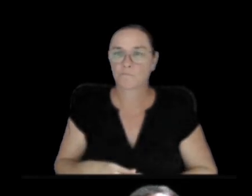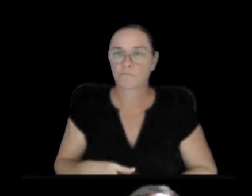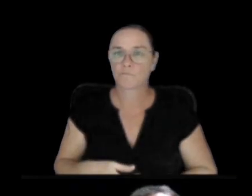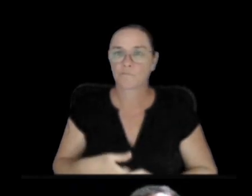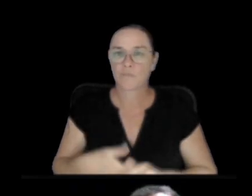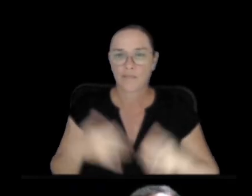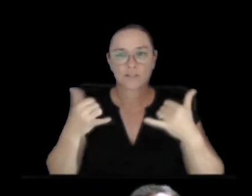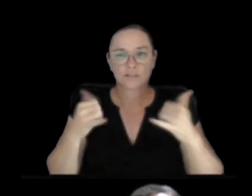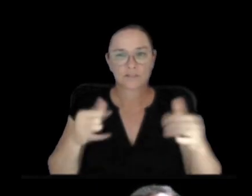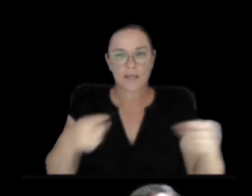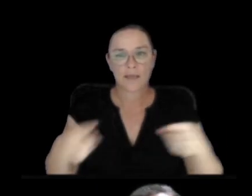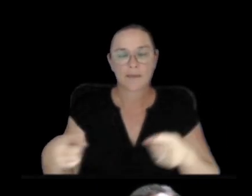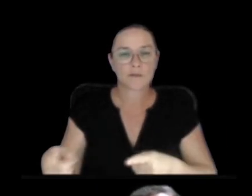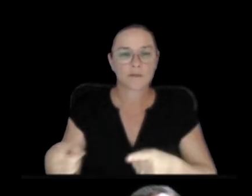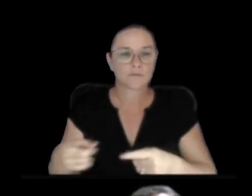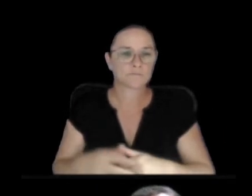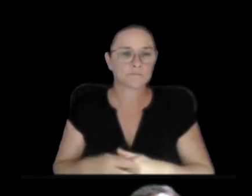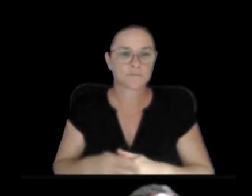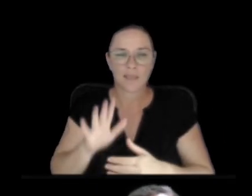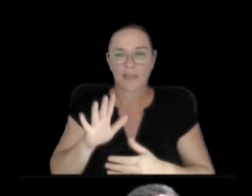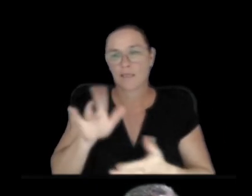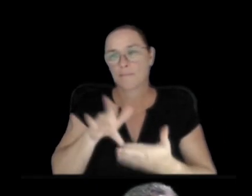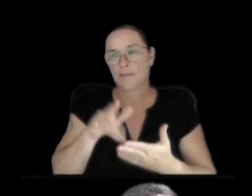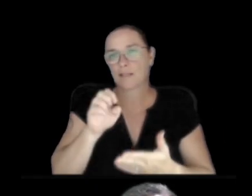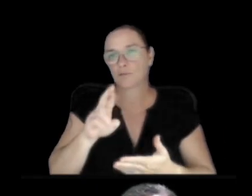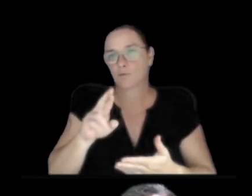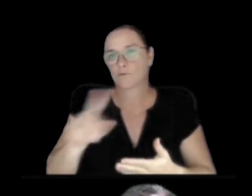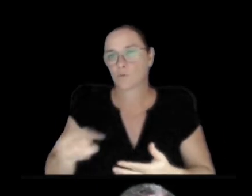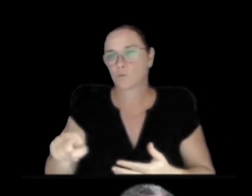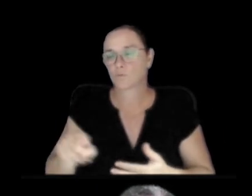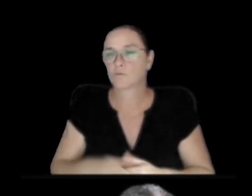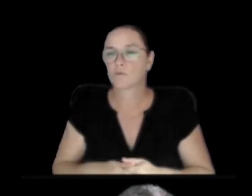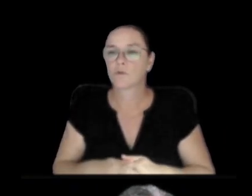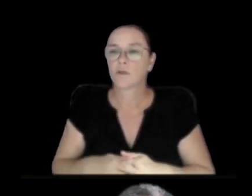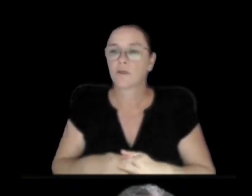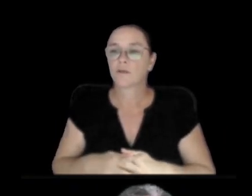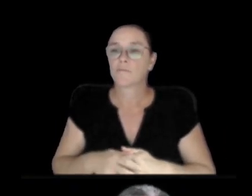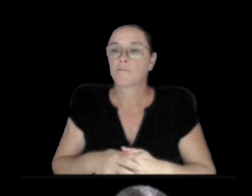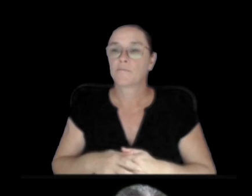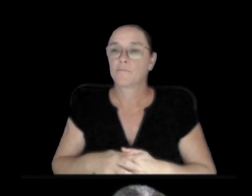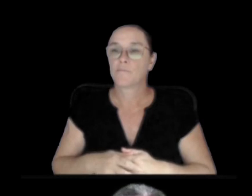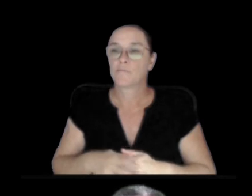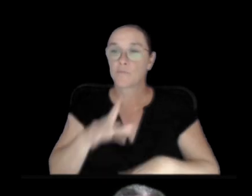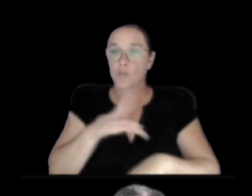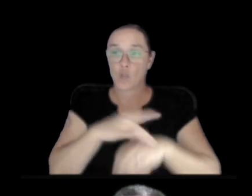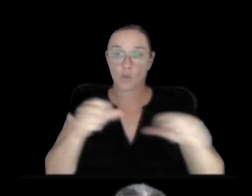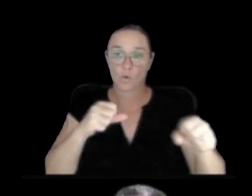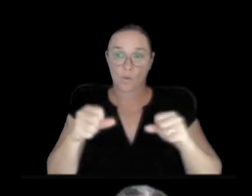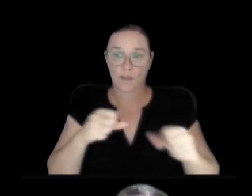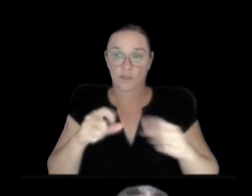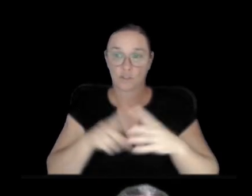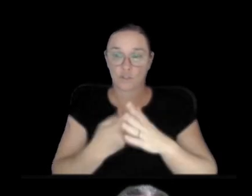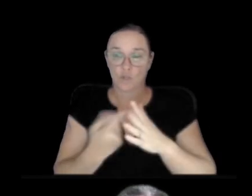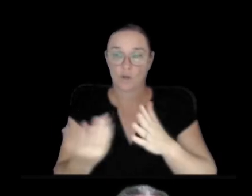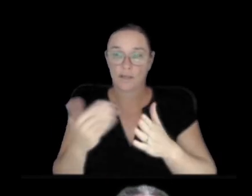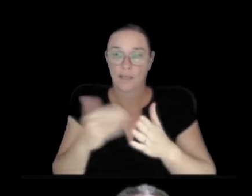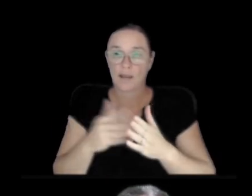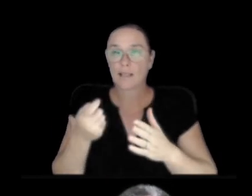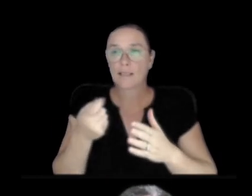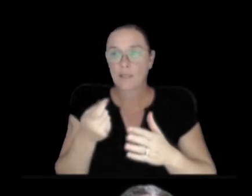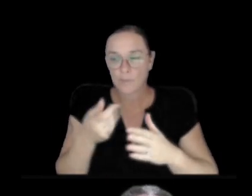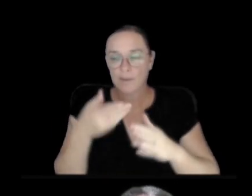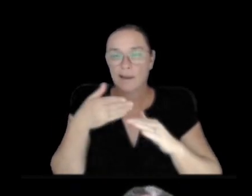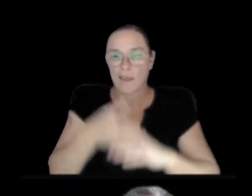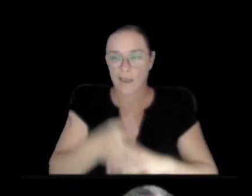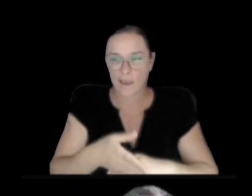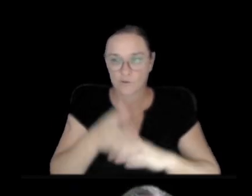up under this Middle East Rift Zone. Those earthquakes came back on a couple days after the onset of the